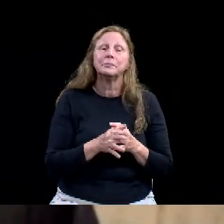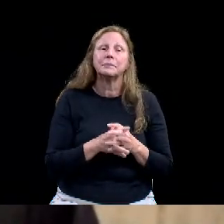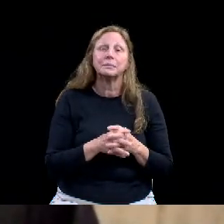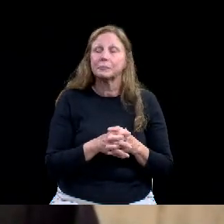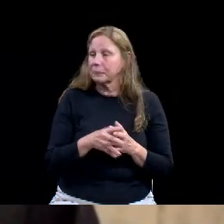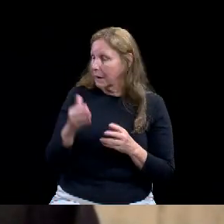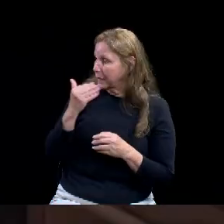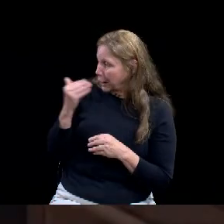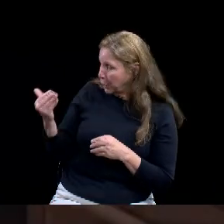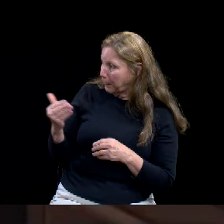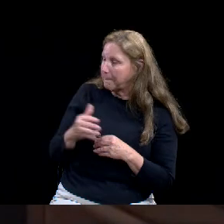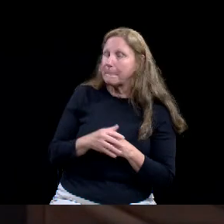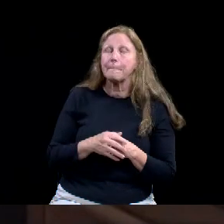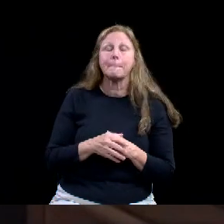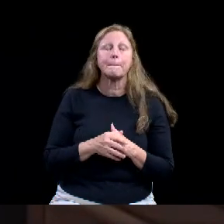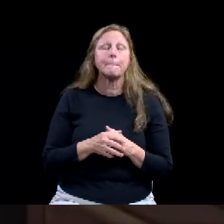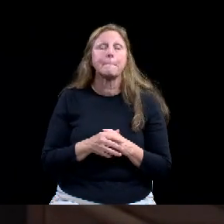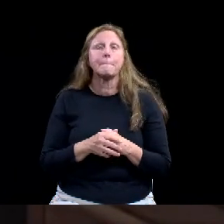All right, Bradley.